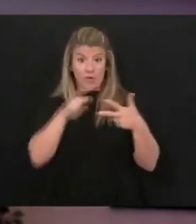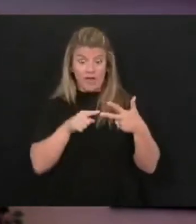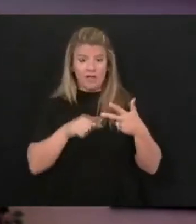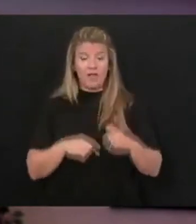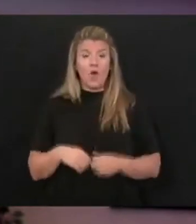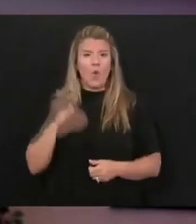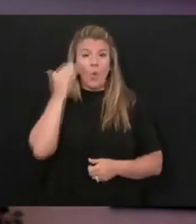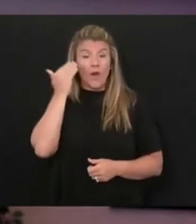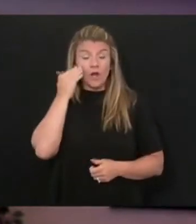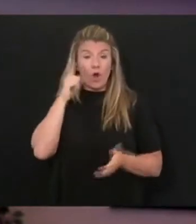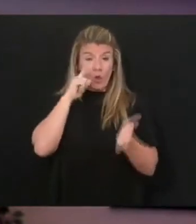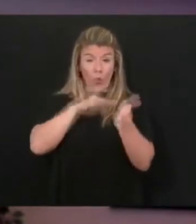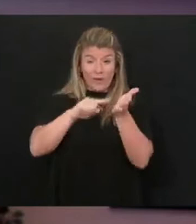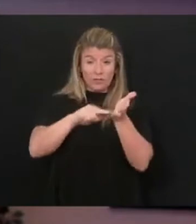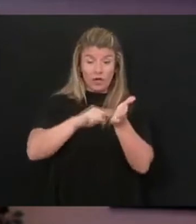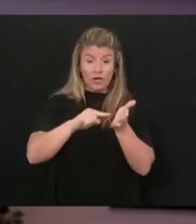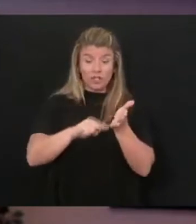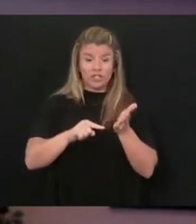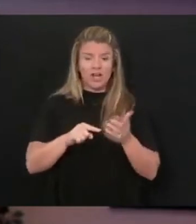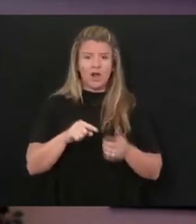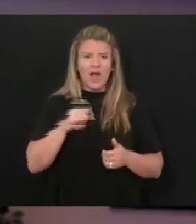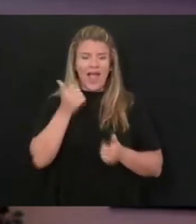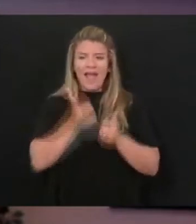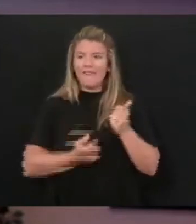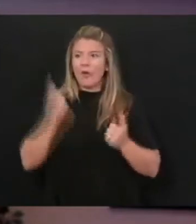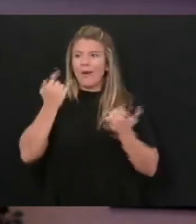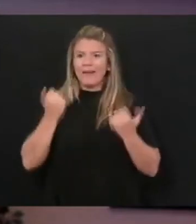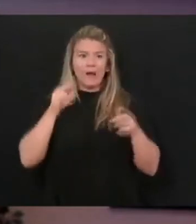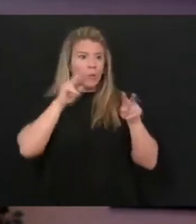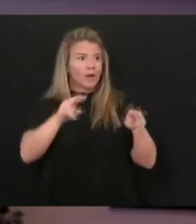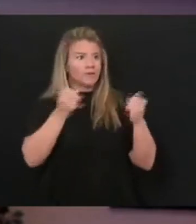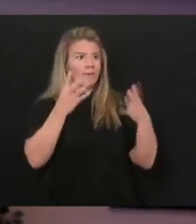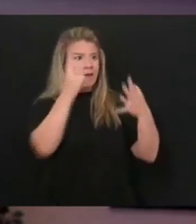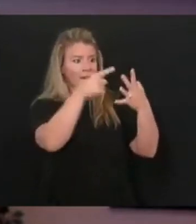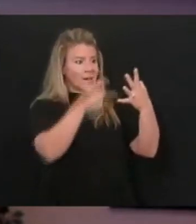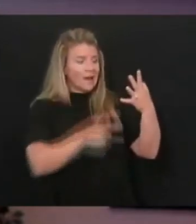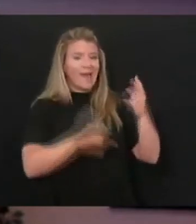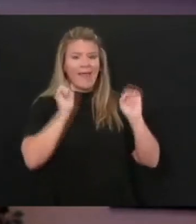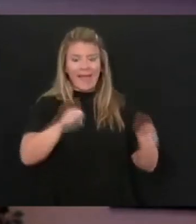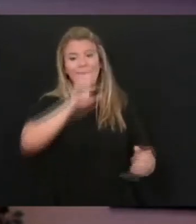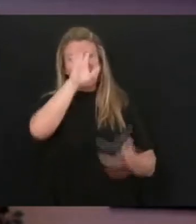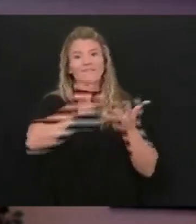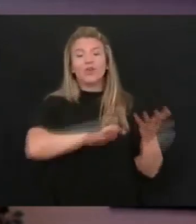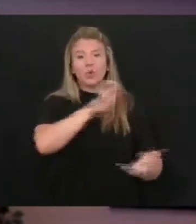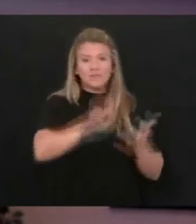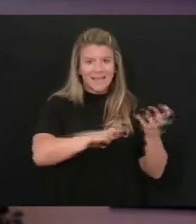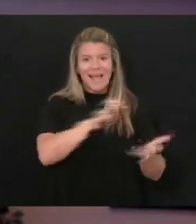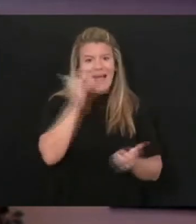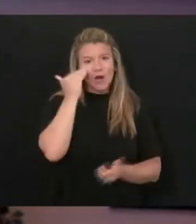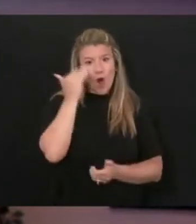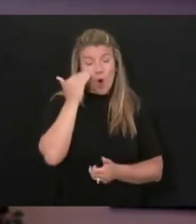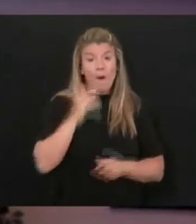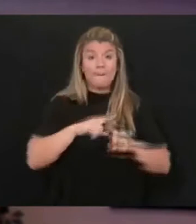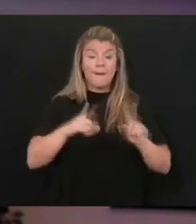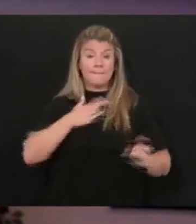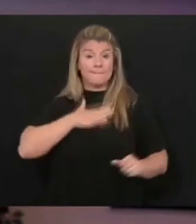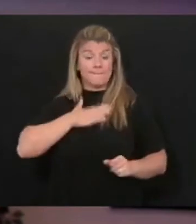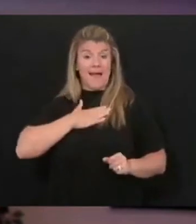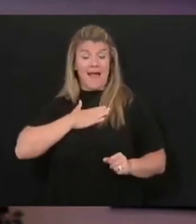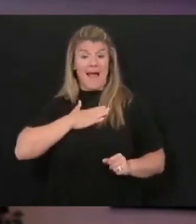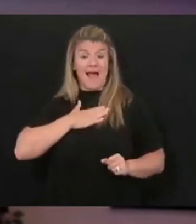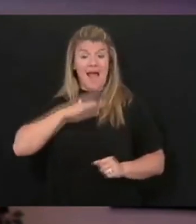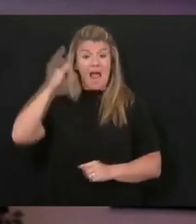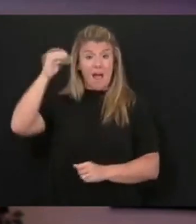it's really confusing what health people are saying and what the science is. I would say that everybody is